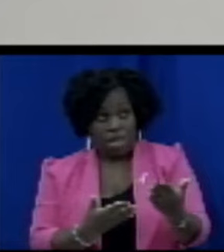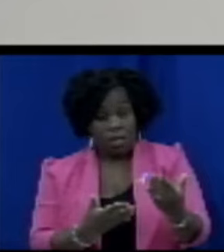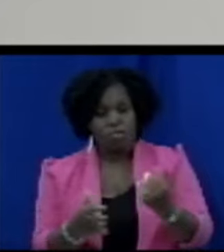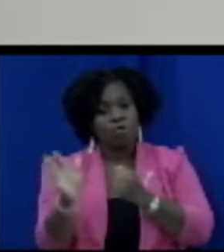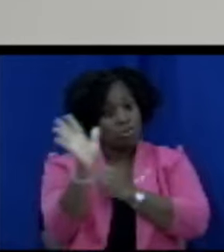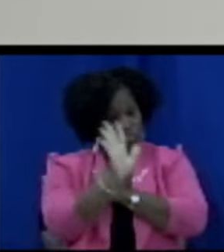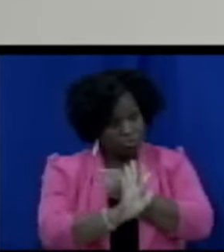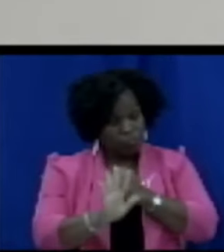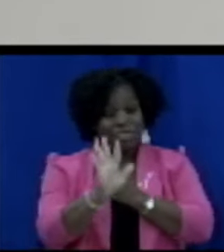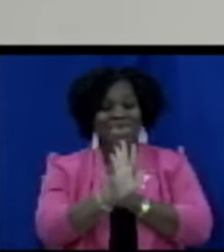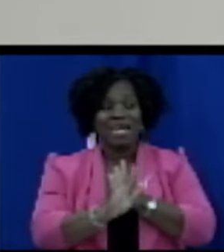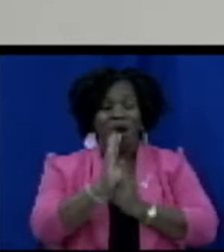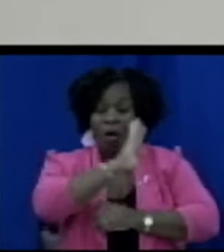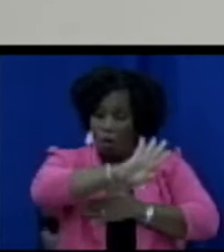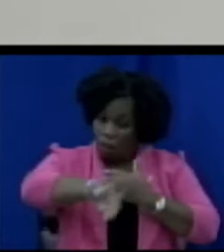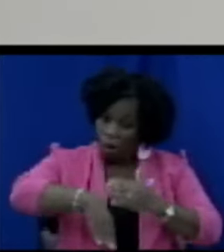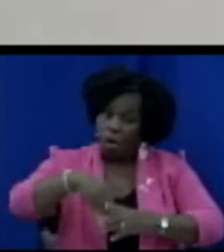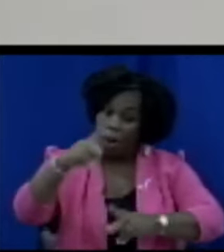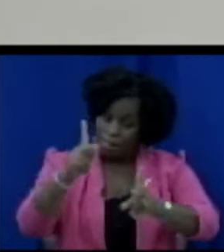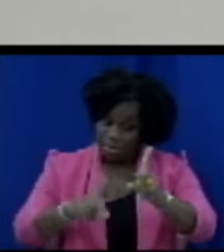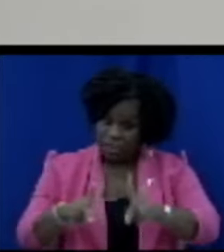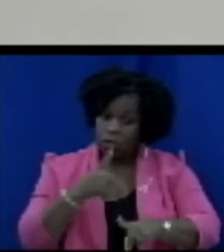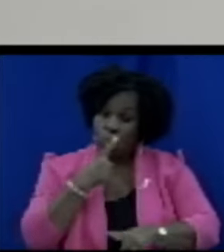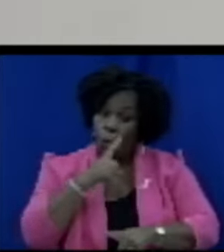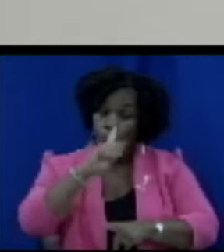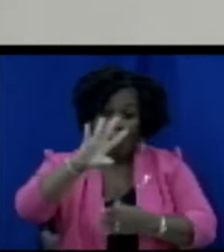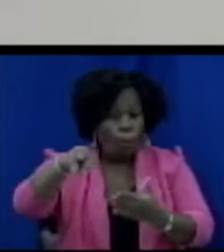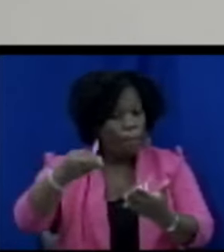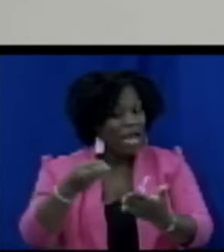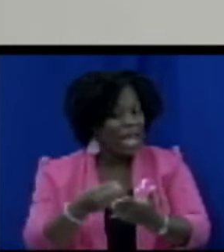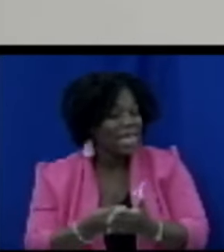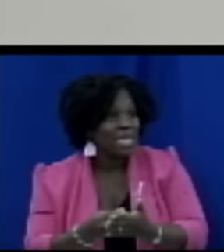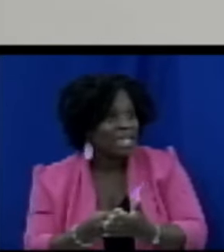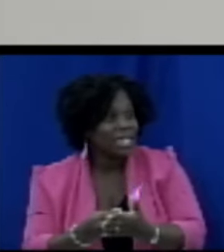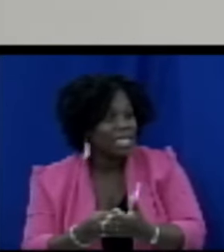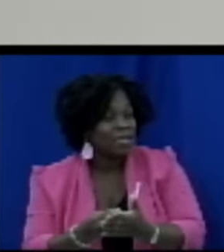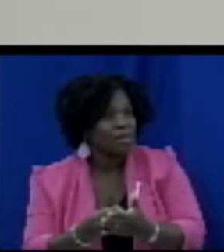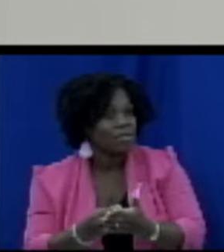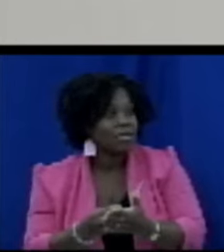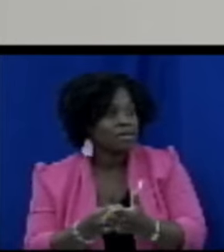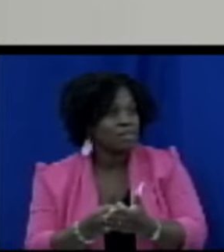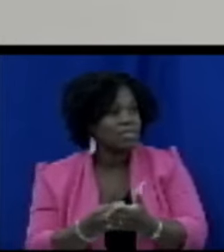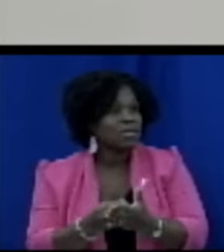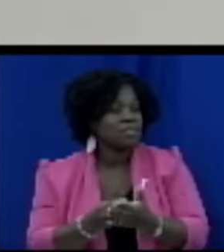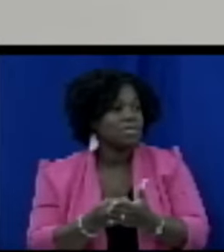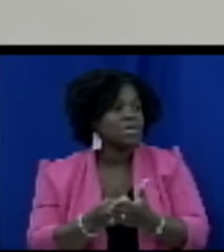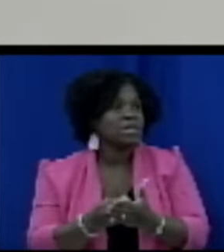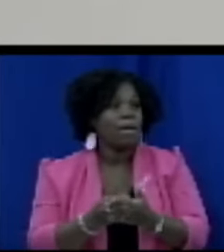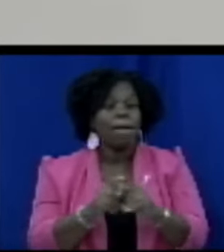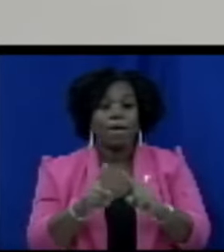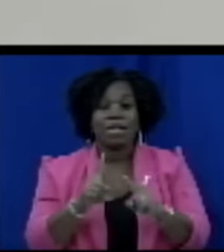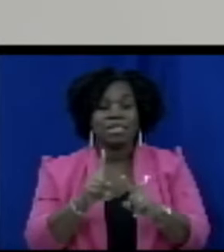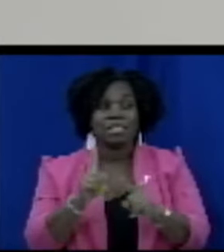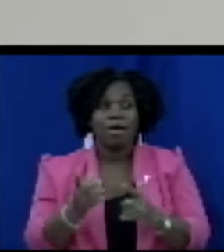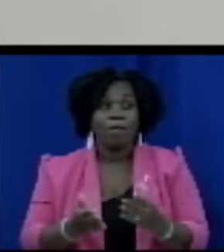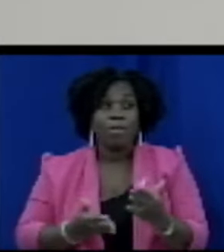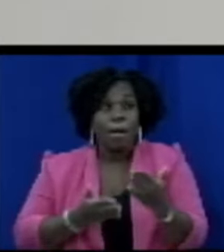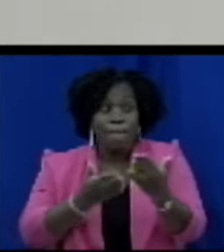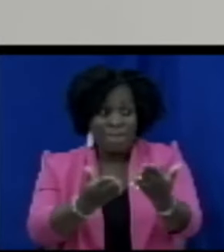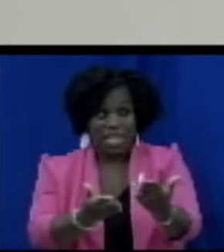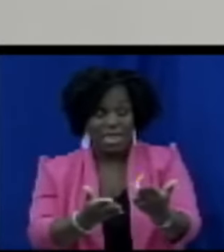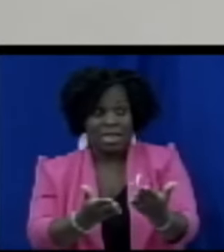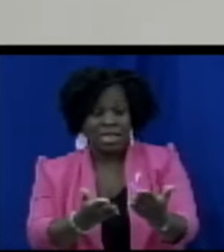as consumers the bill is putting our suppliers on